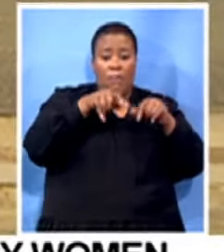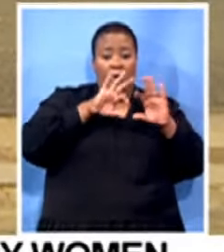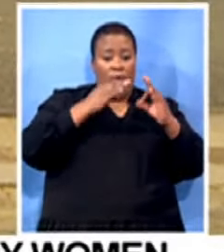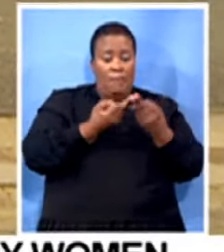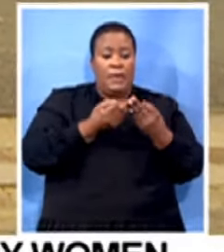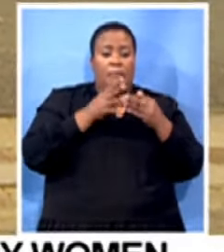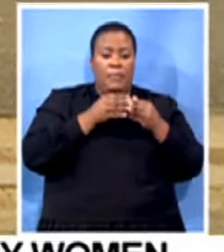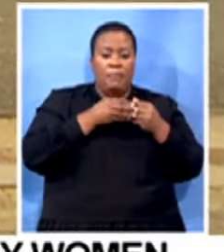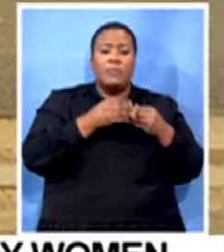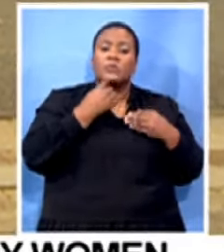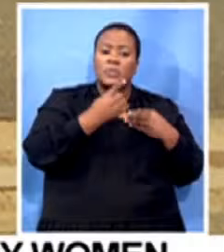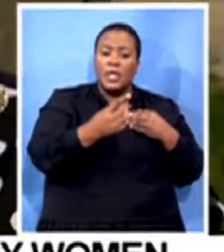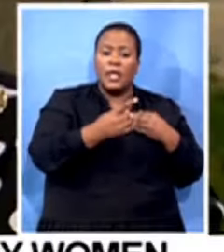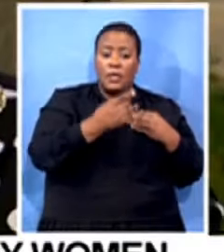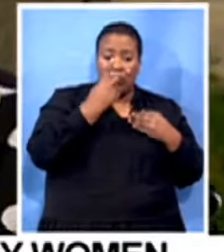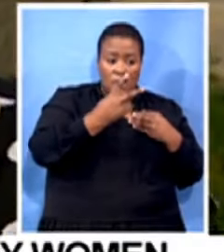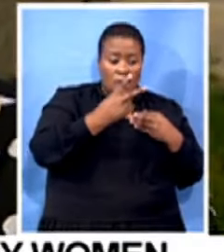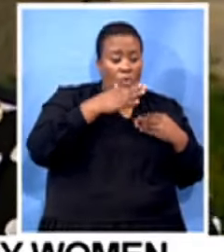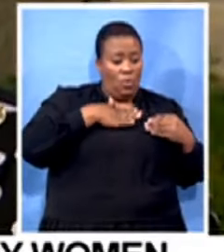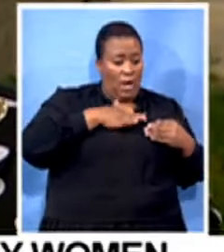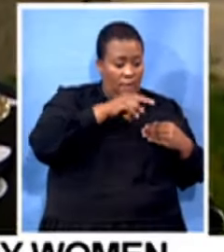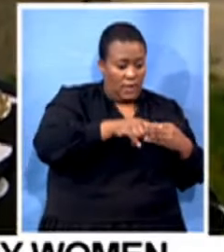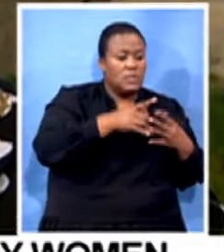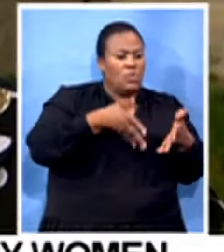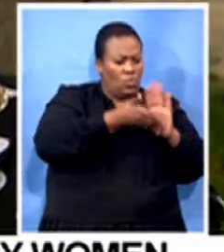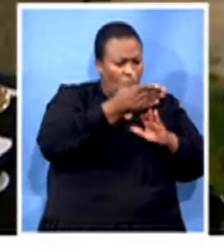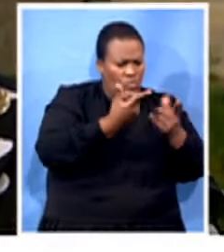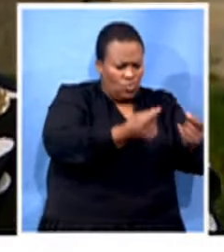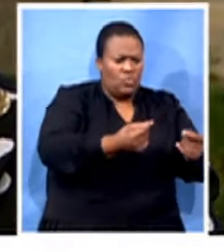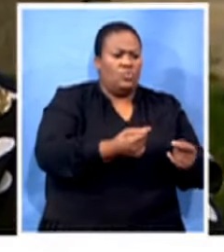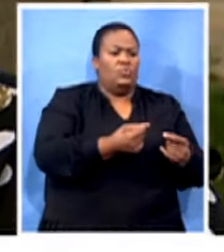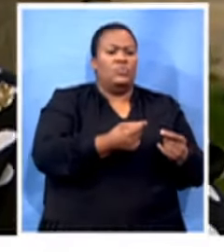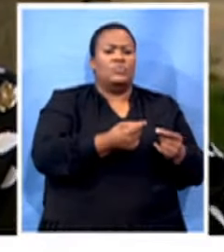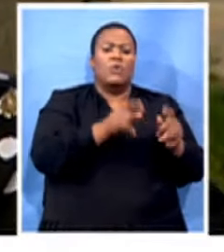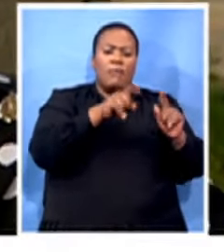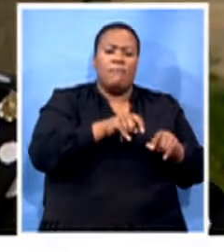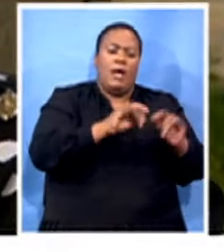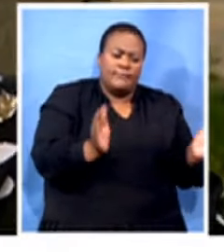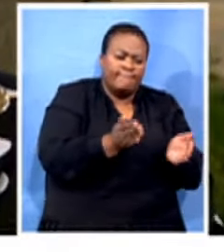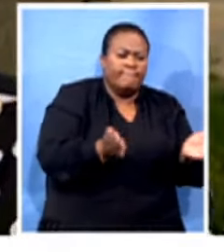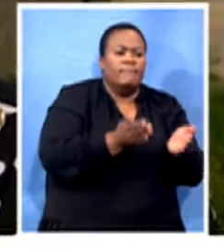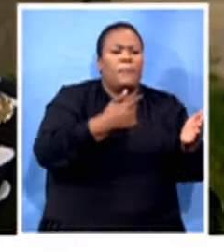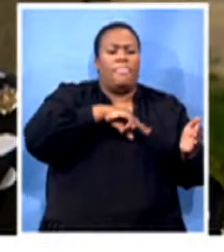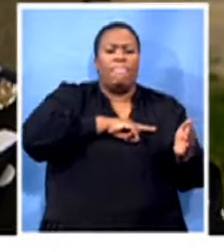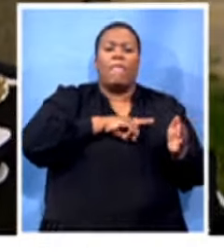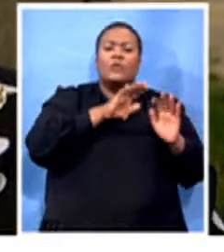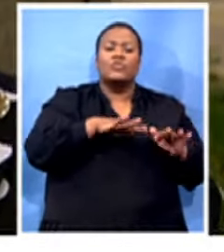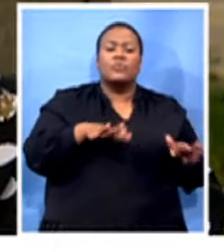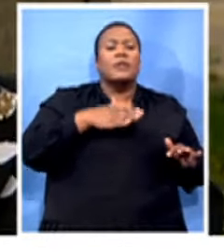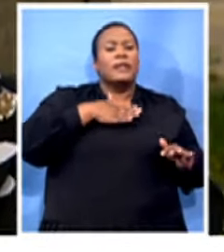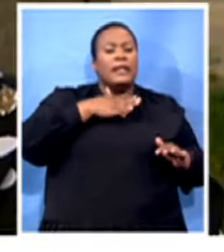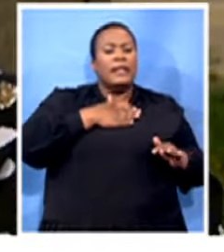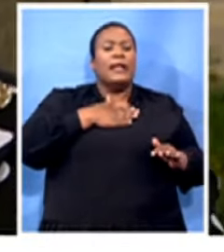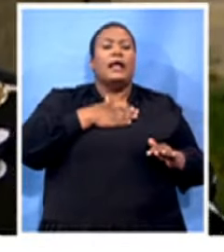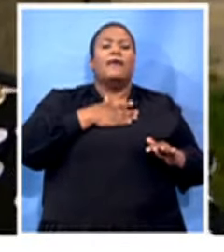say to your child and say, you know what, you love this thing, go and do it, you know. But I think our children nowadays, they lack that. They lack that